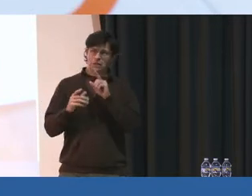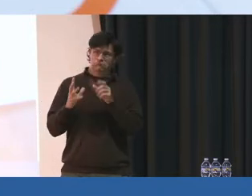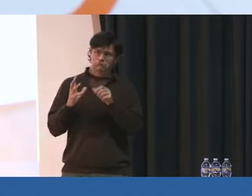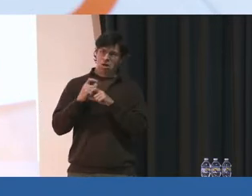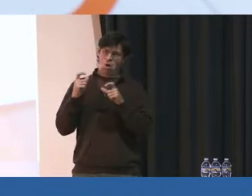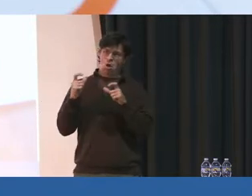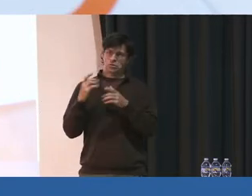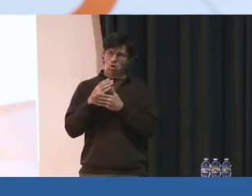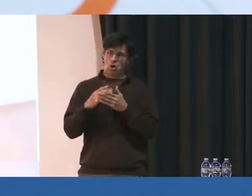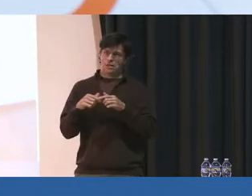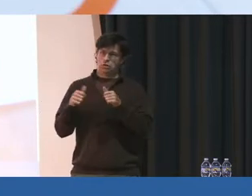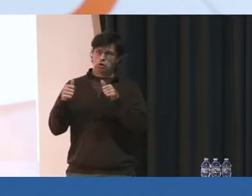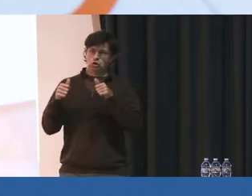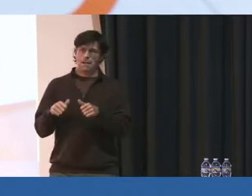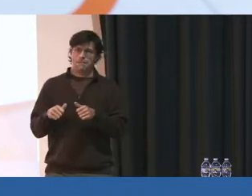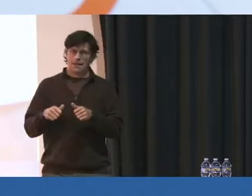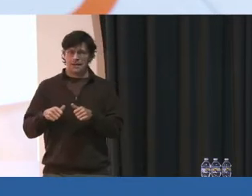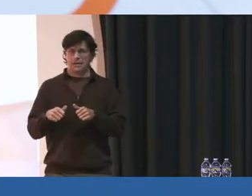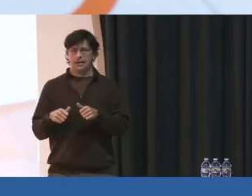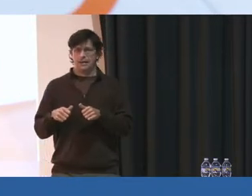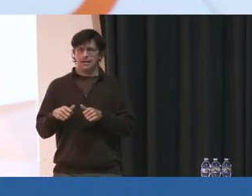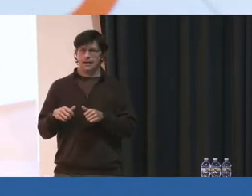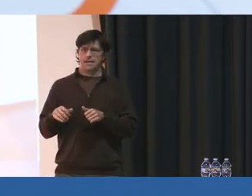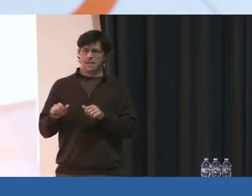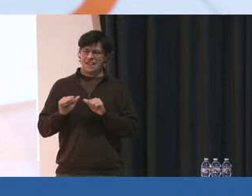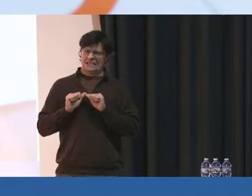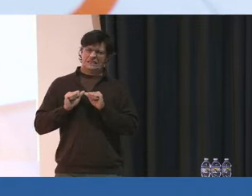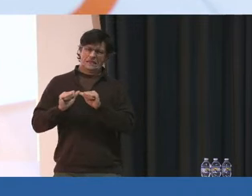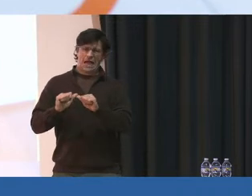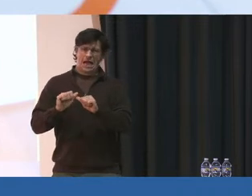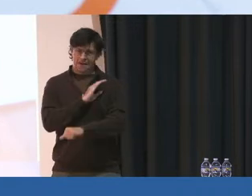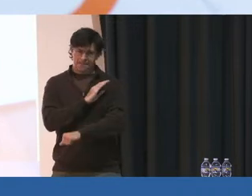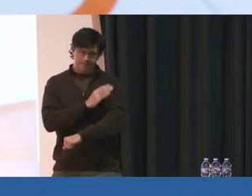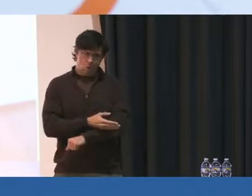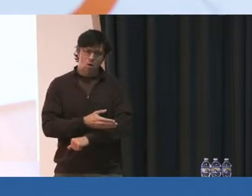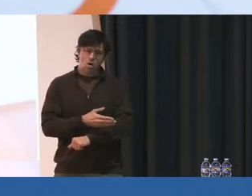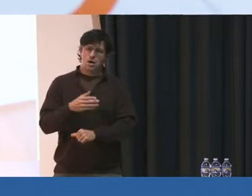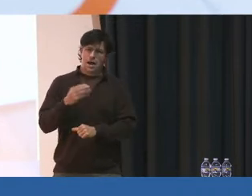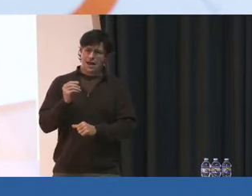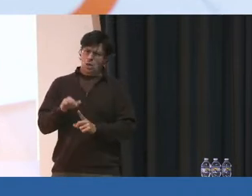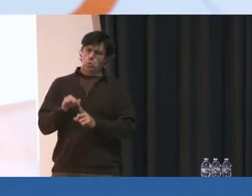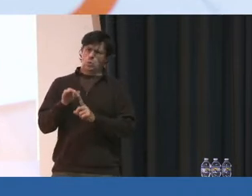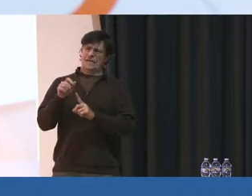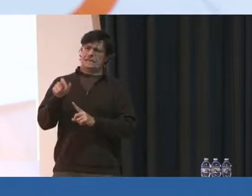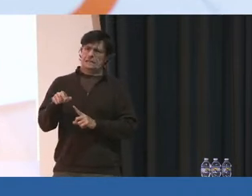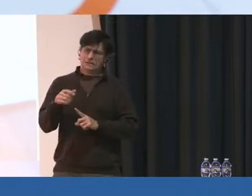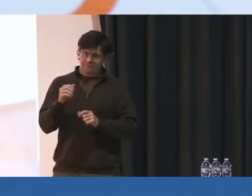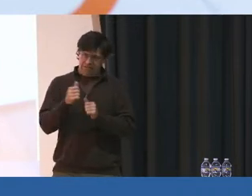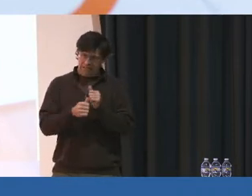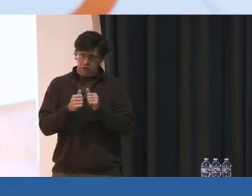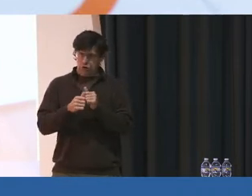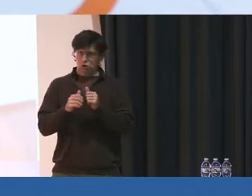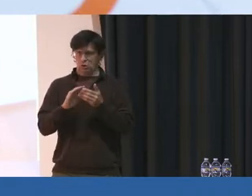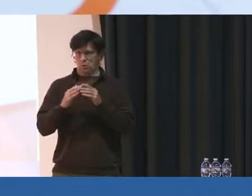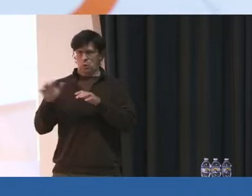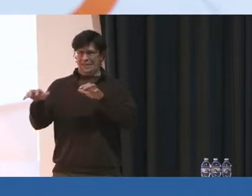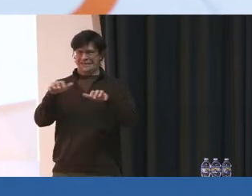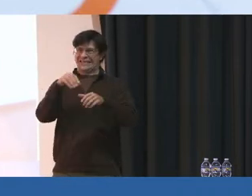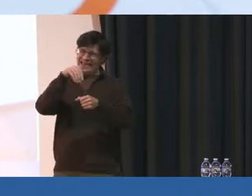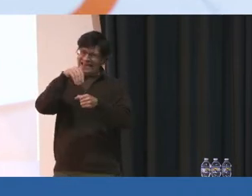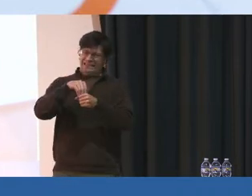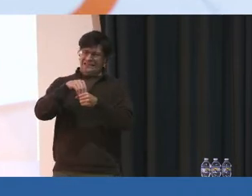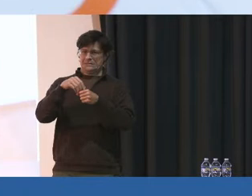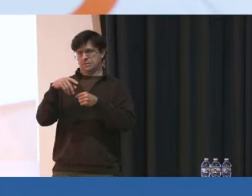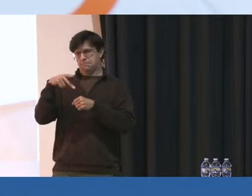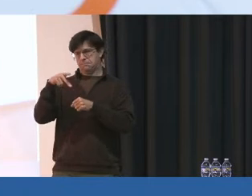part in shaping the spending priorities to meet the unique needs of each community within the Prince George's County public school system.